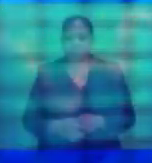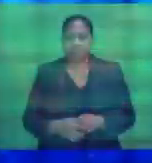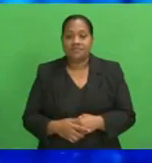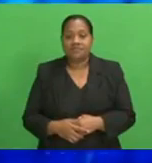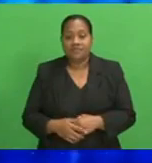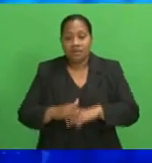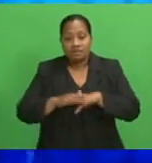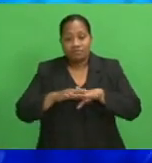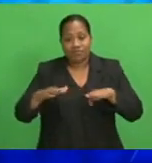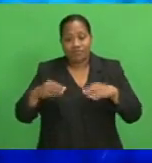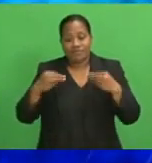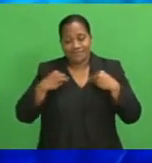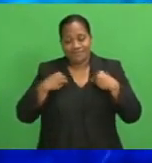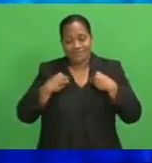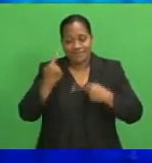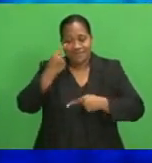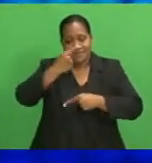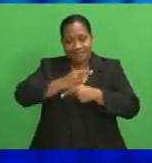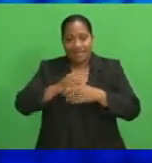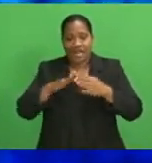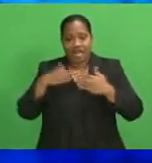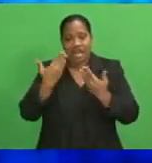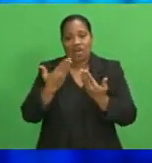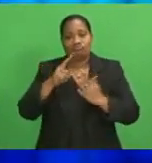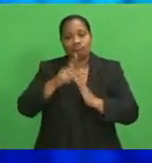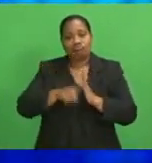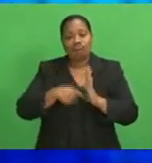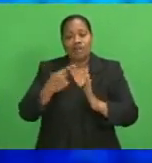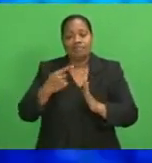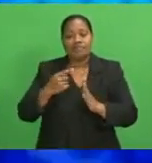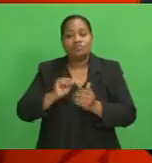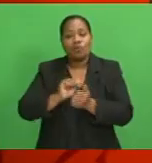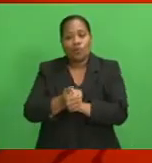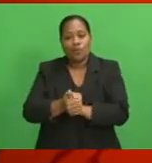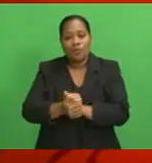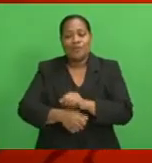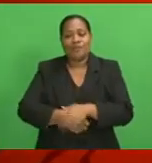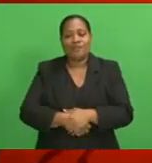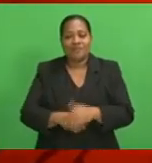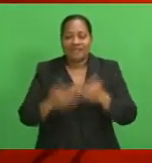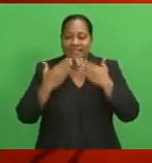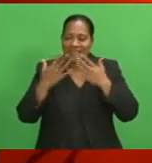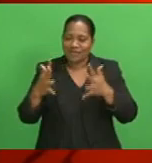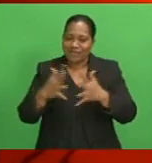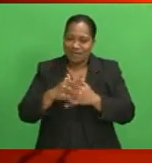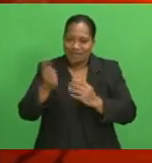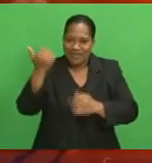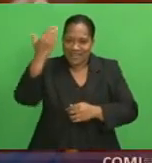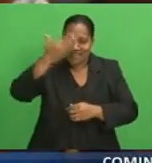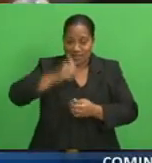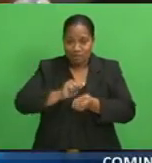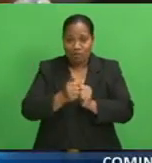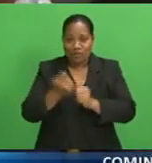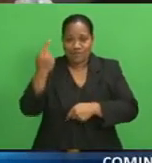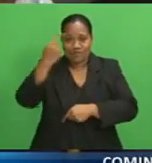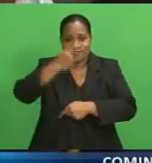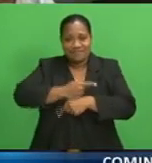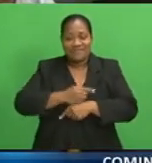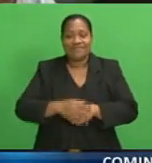That's it from Business Tonight. We now join Jamie with the latest in sports. Thanks, Whitney, and good evening in sports tonight.